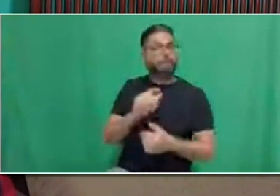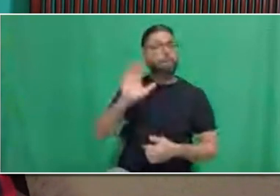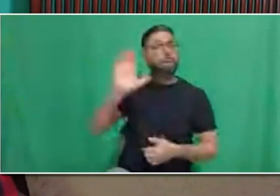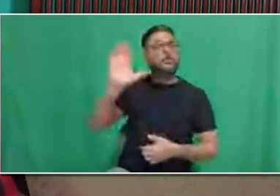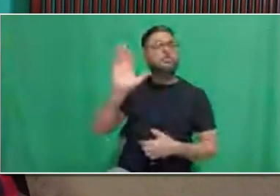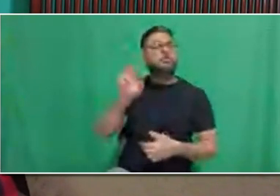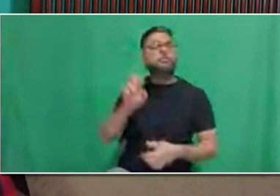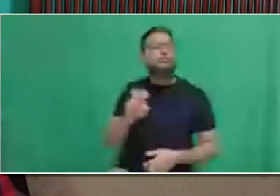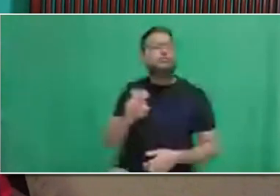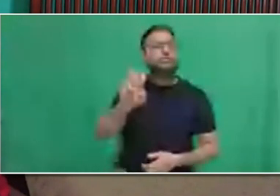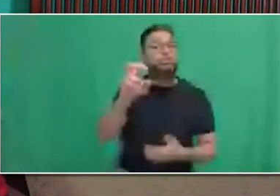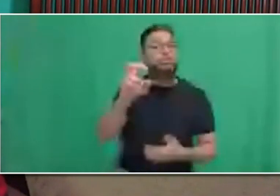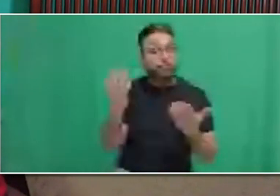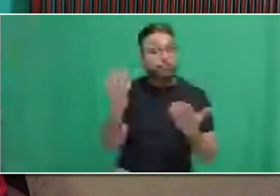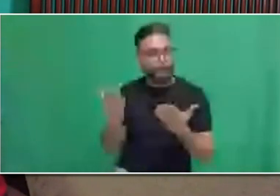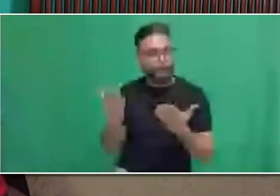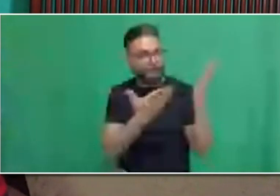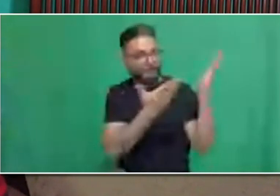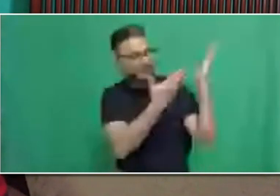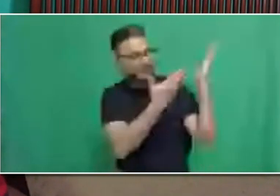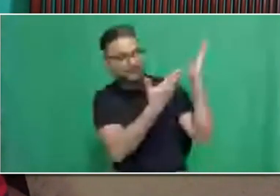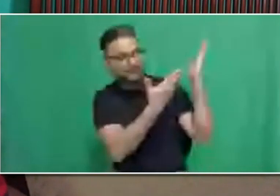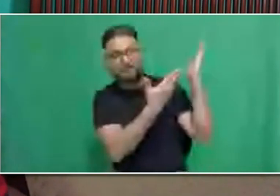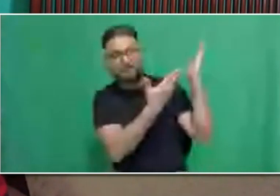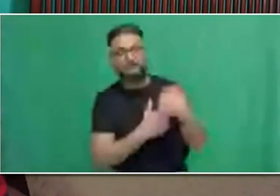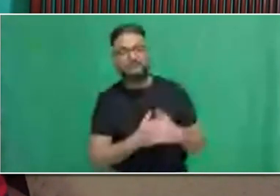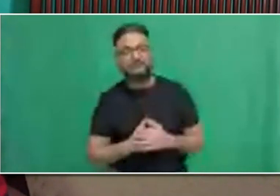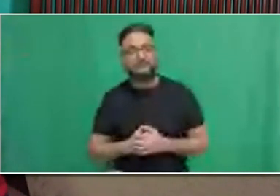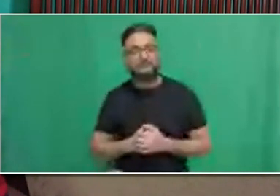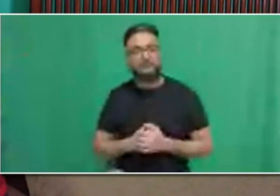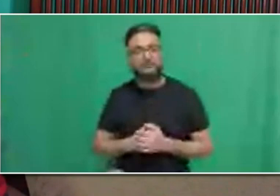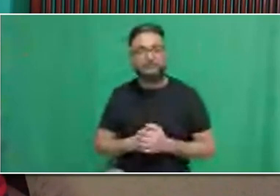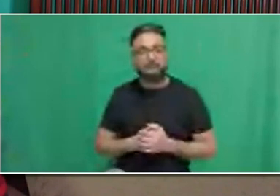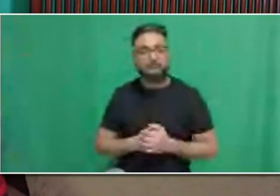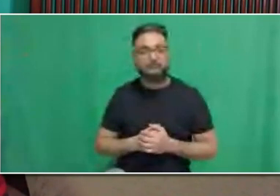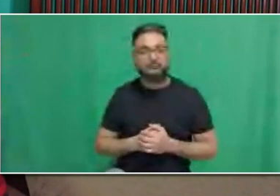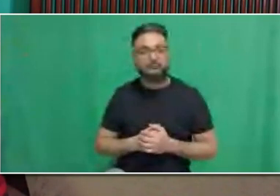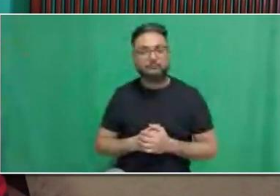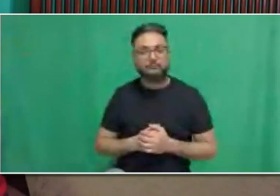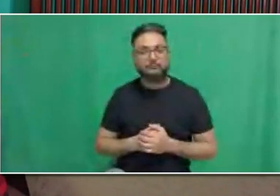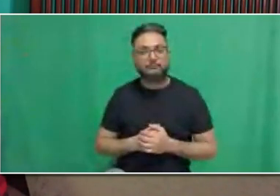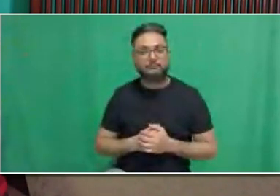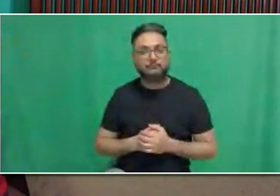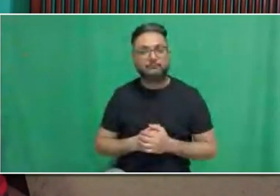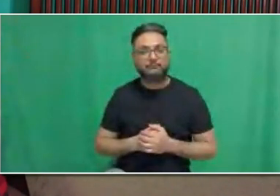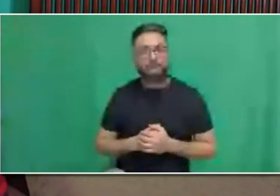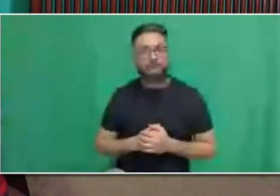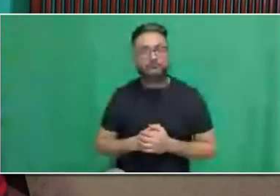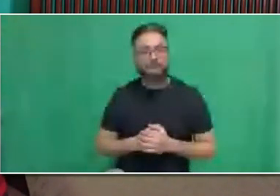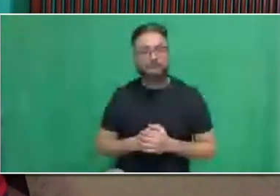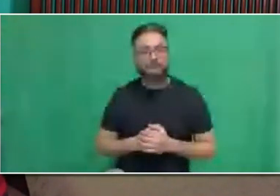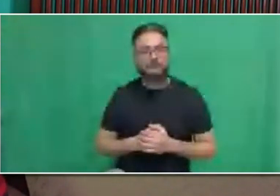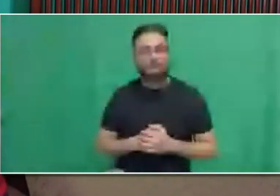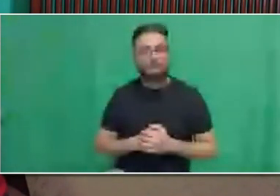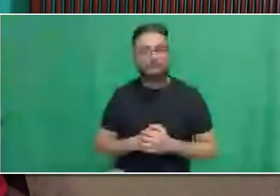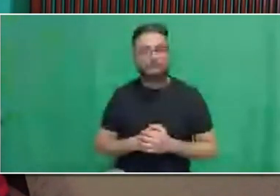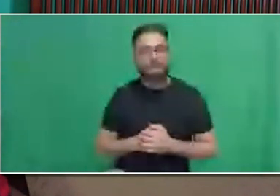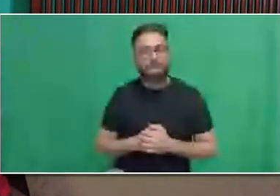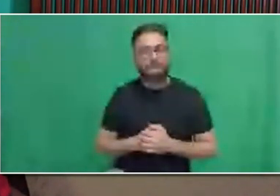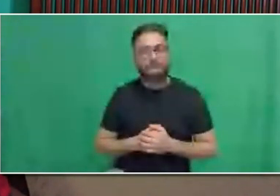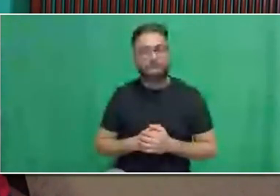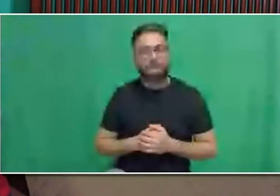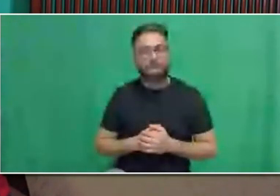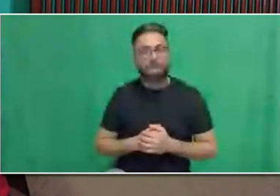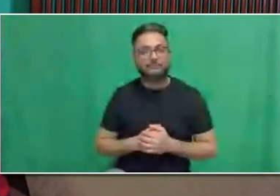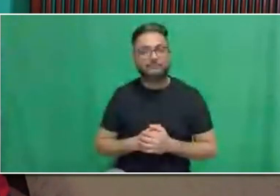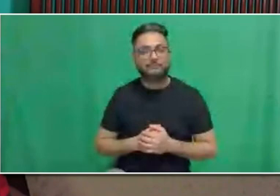Hi, everyone. My name is Adam Arunda, and I'm the maintenance systems coordinator for our rail cars and shops department. My team and I design and develop all of the